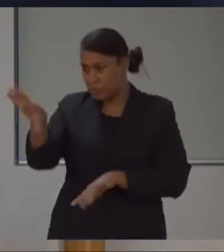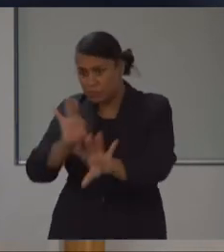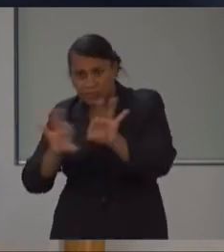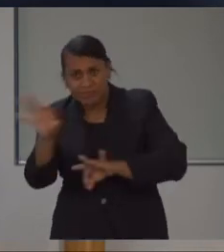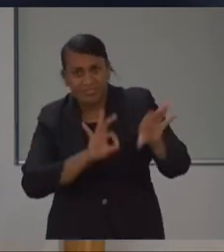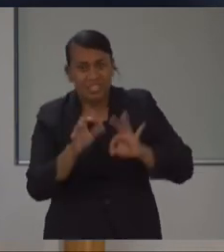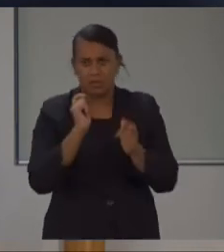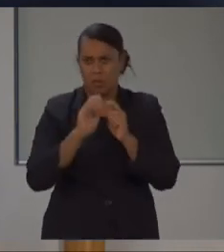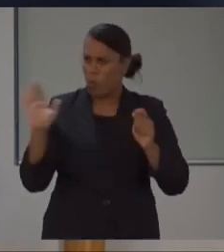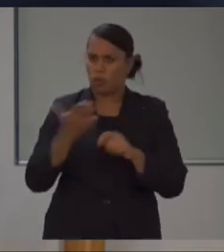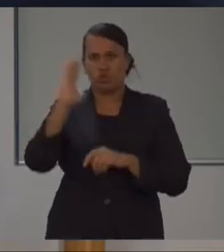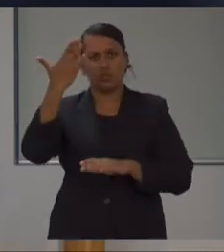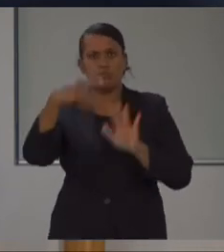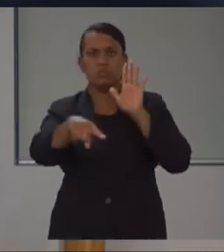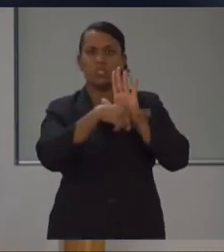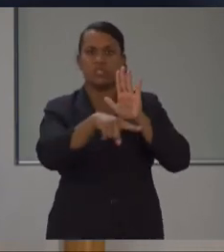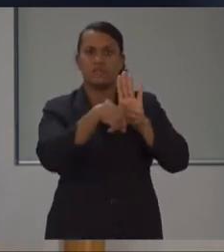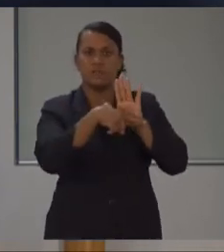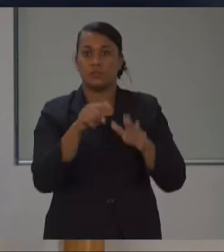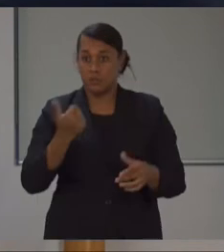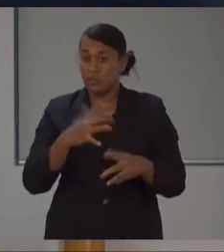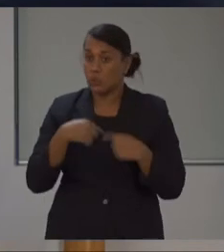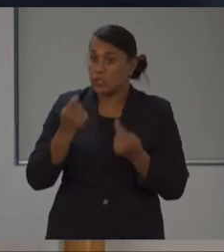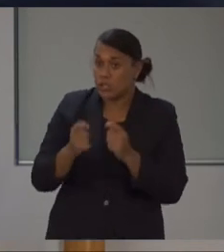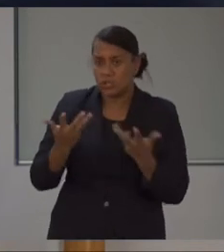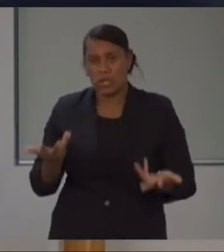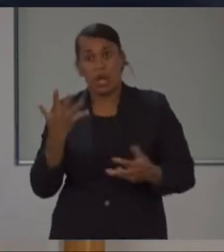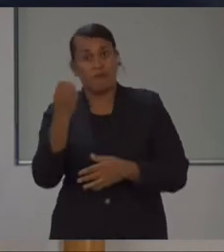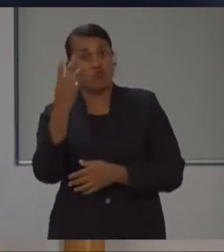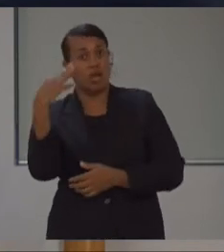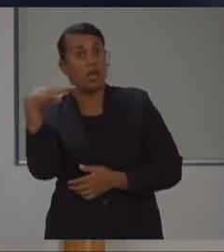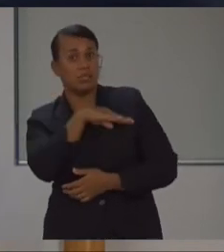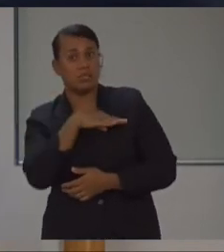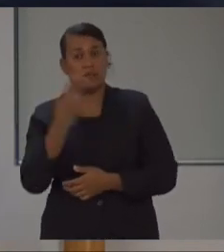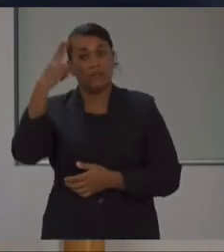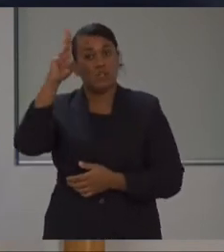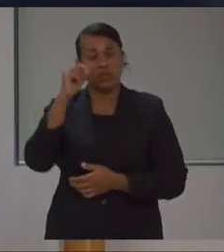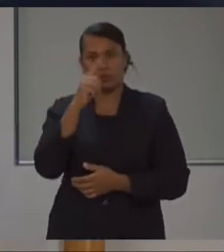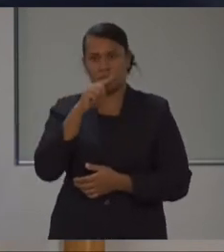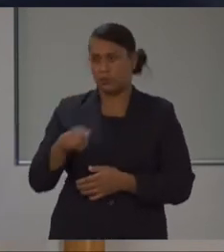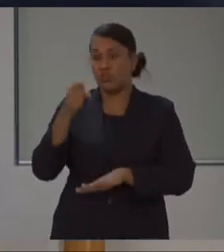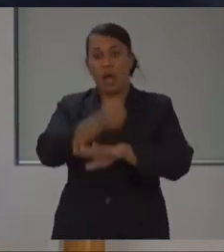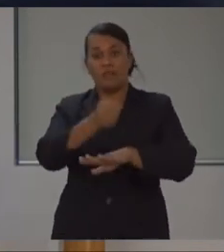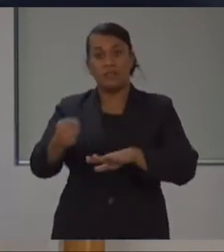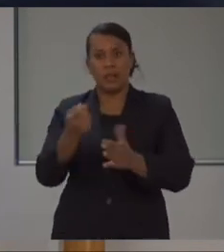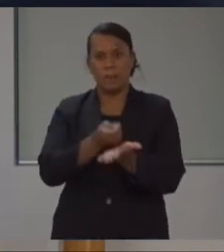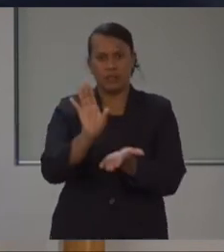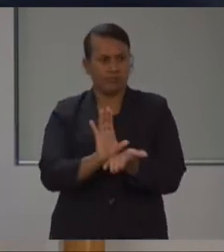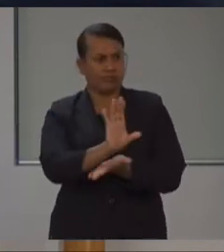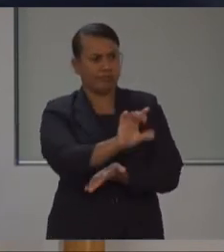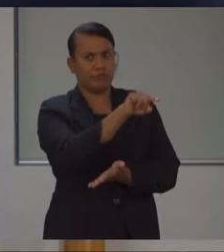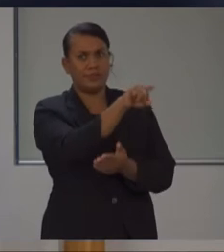We also, at the moment, have 300 Fijians in government-designated, funded quarantine facilities.